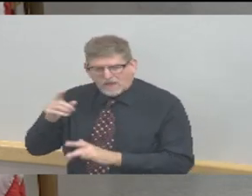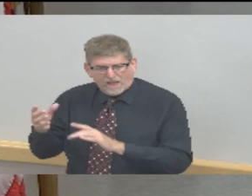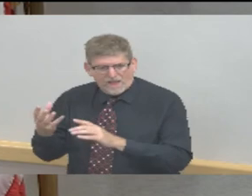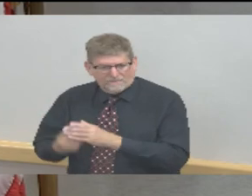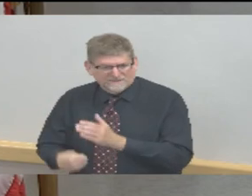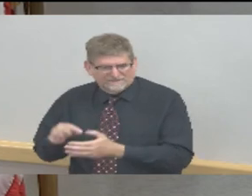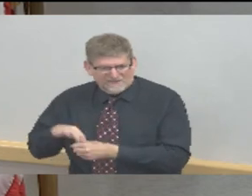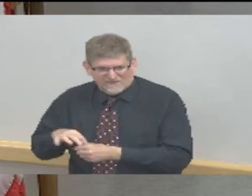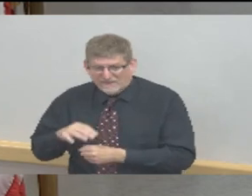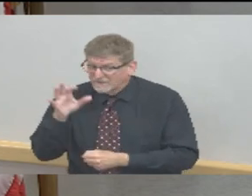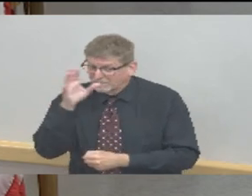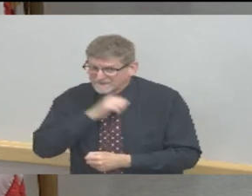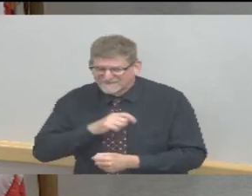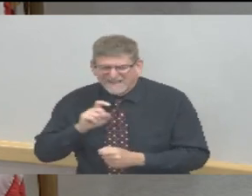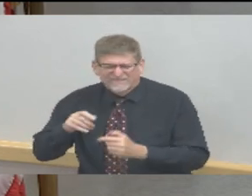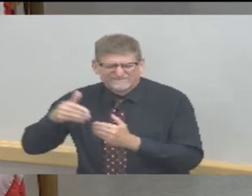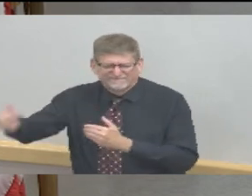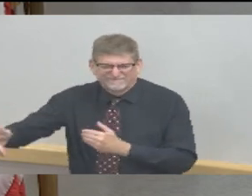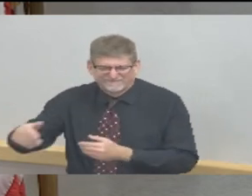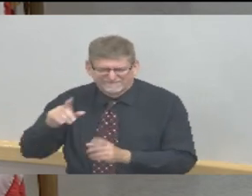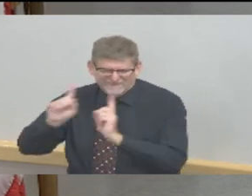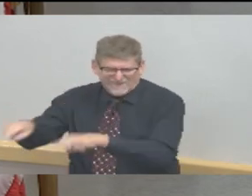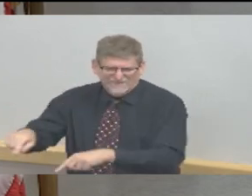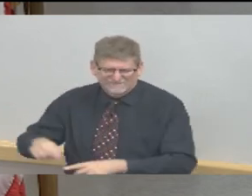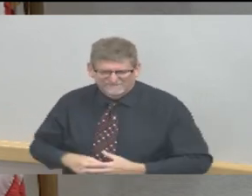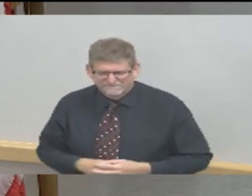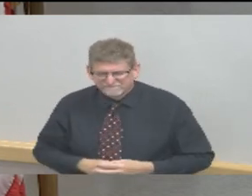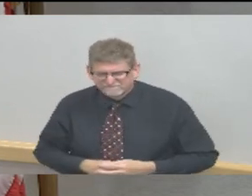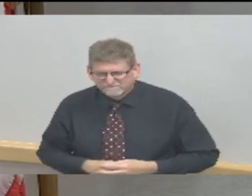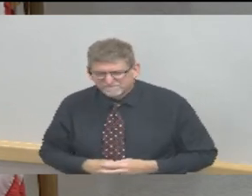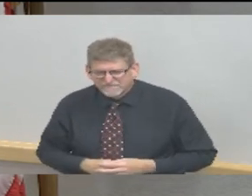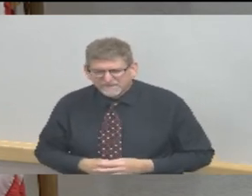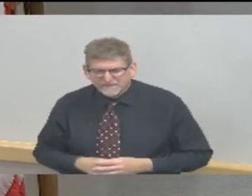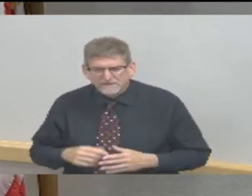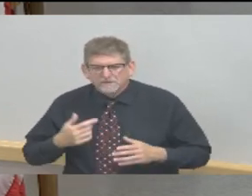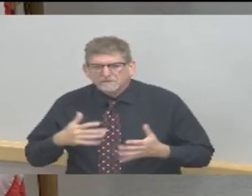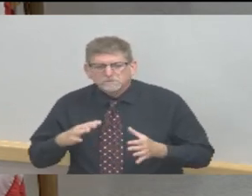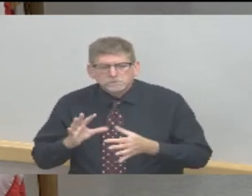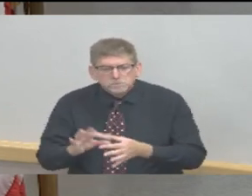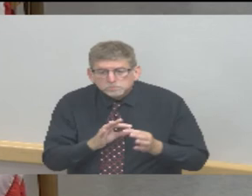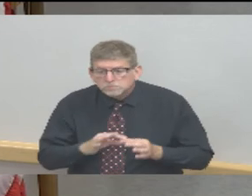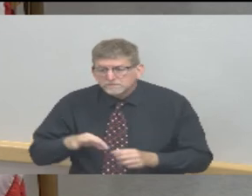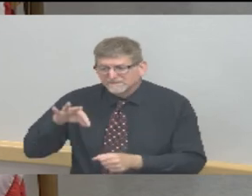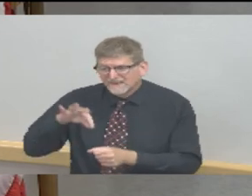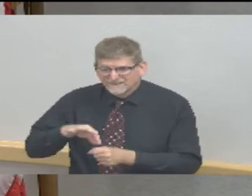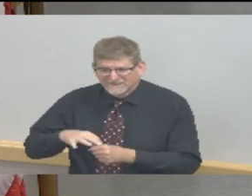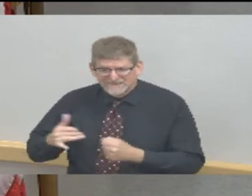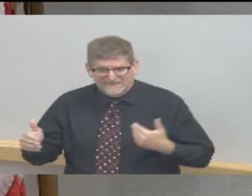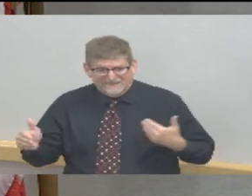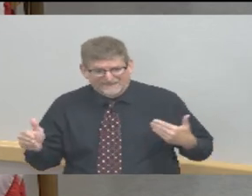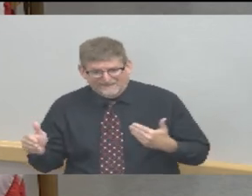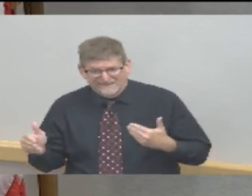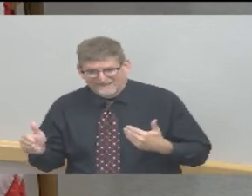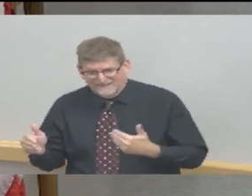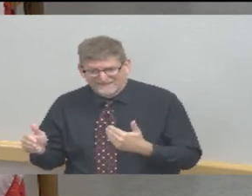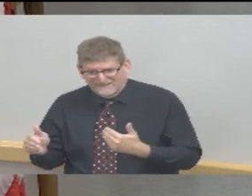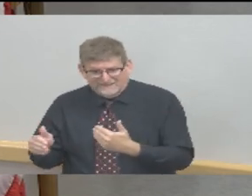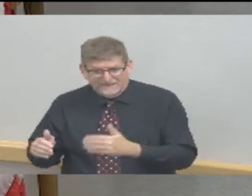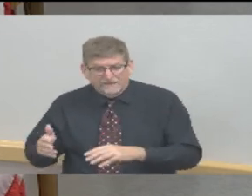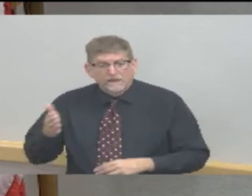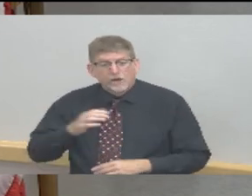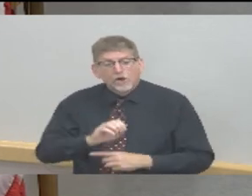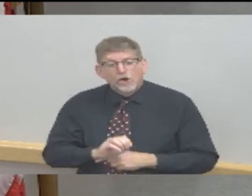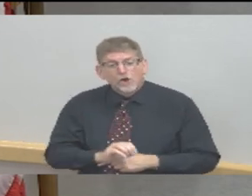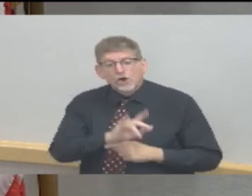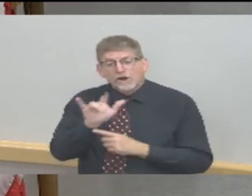Since we are talking about elections, and we are just a couple of weeks away from that, early voting starts at Tippecanoe